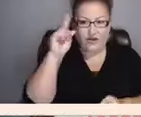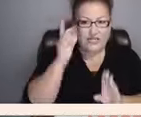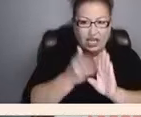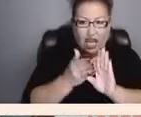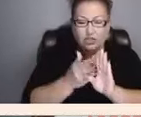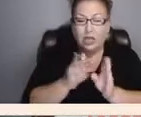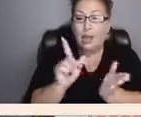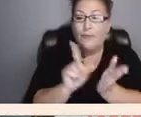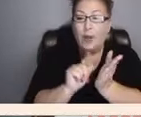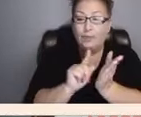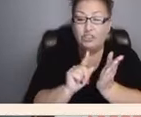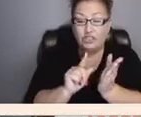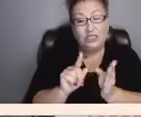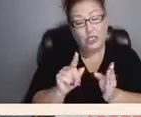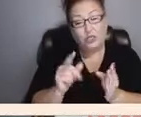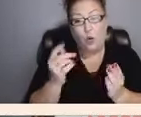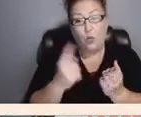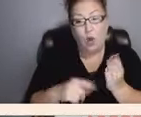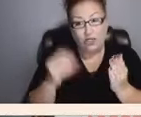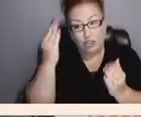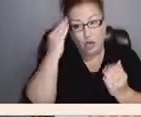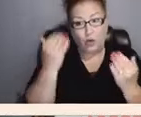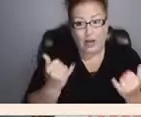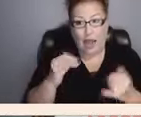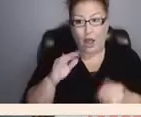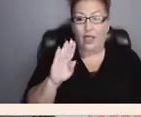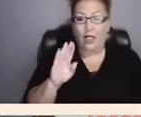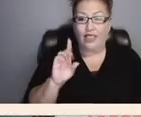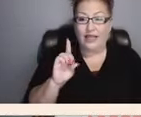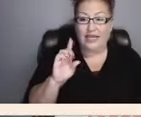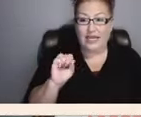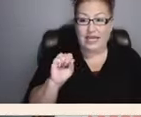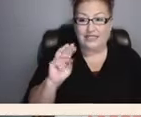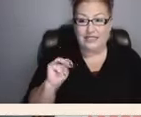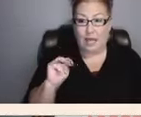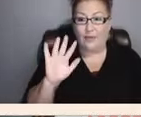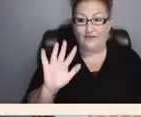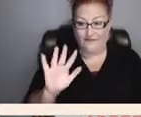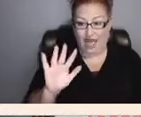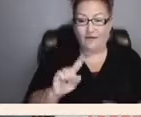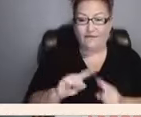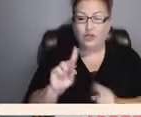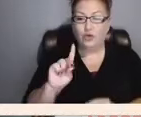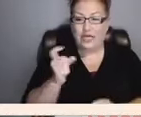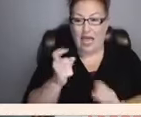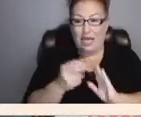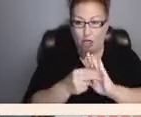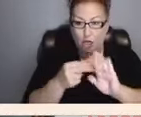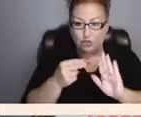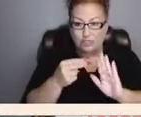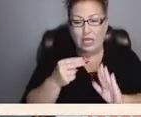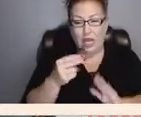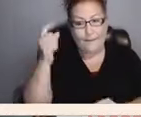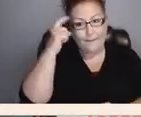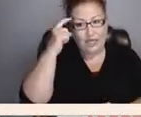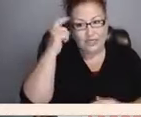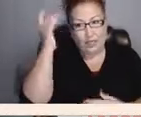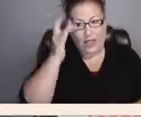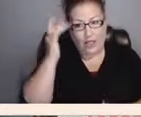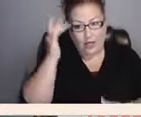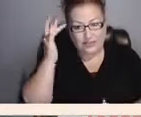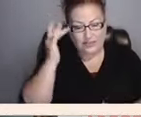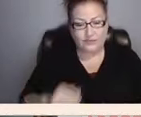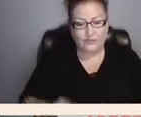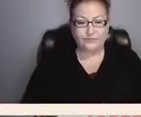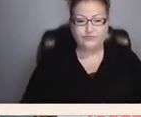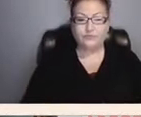known now as the DSM-5 to diagnose a mental illness. In